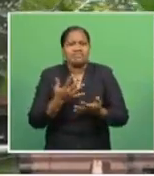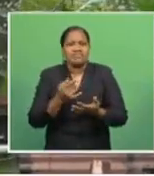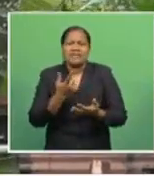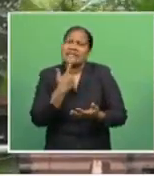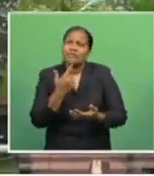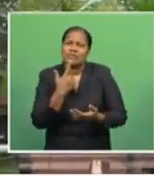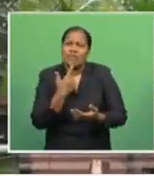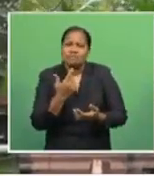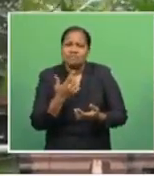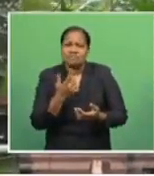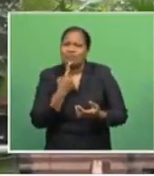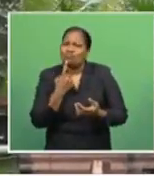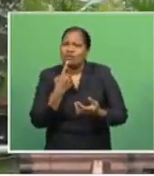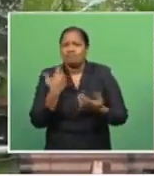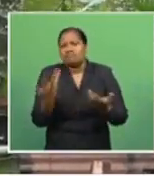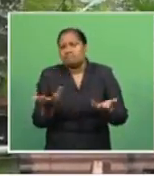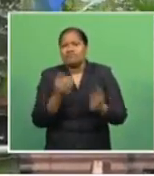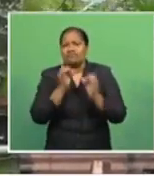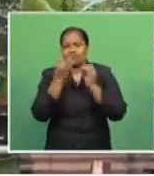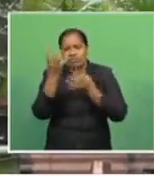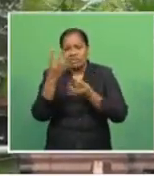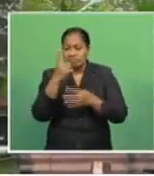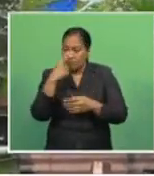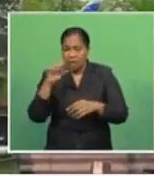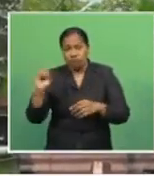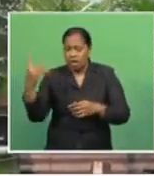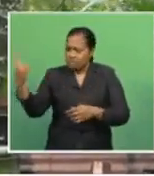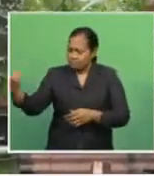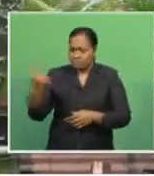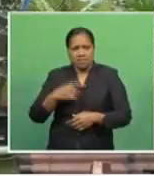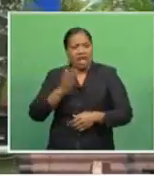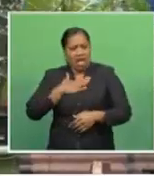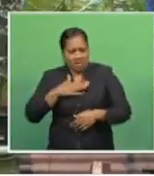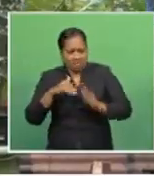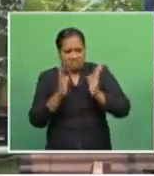come forward and say even my house was damaged and they never had a house.